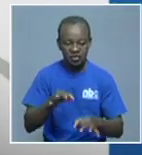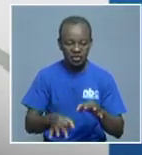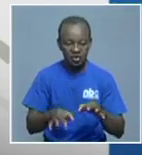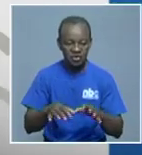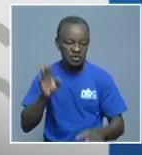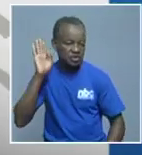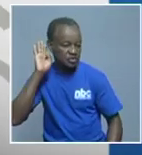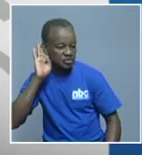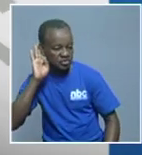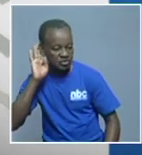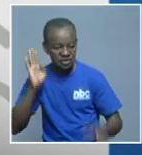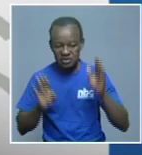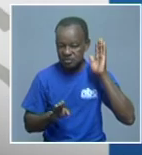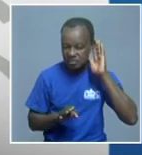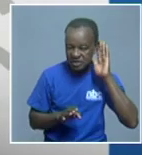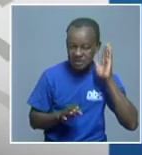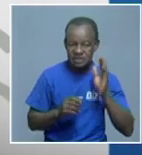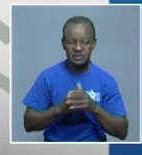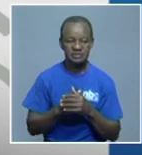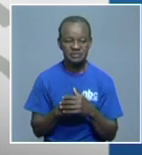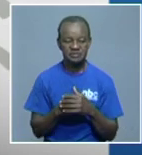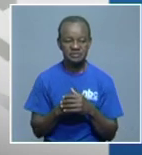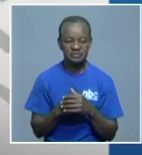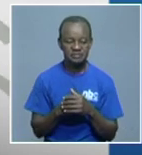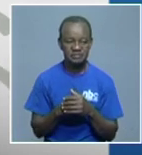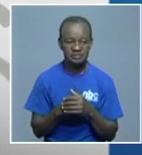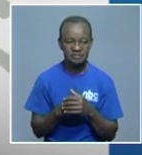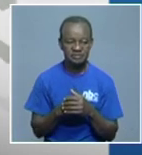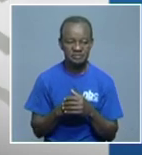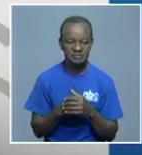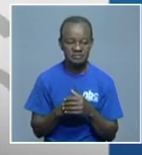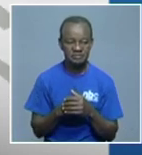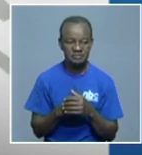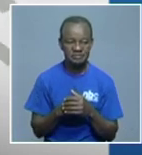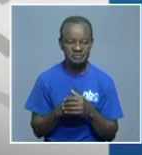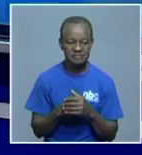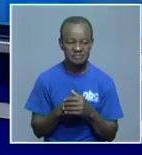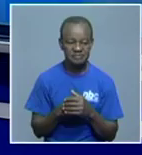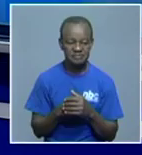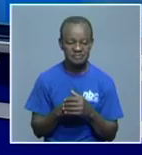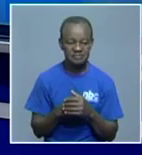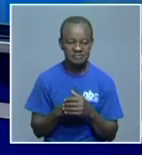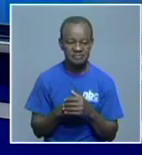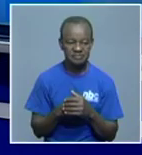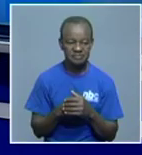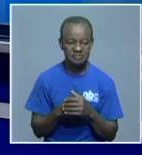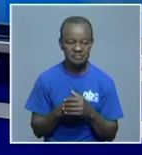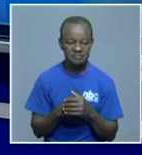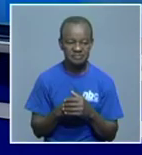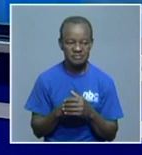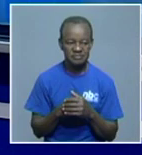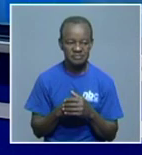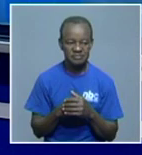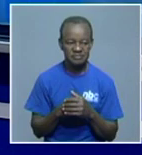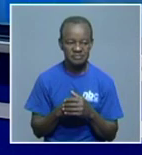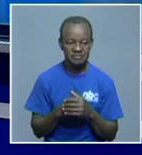a misguided decision. Okay. Well, any other things, Daniel, just looking at the